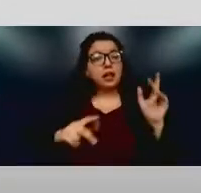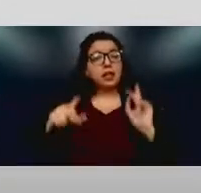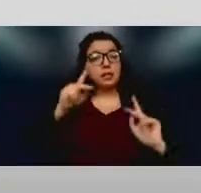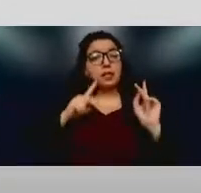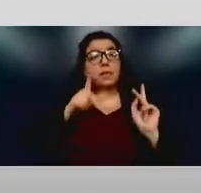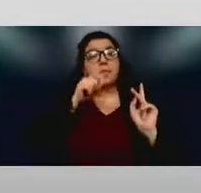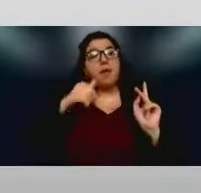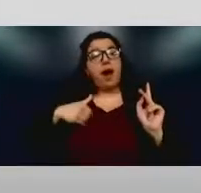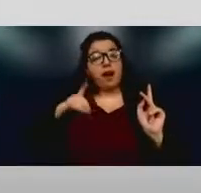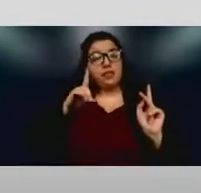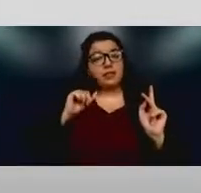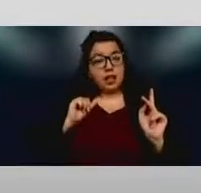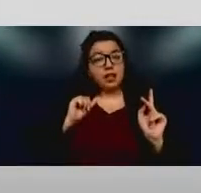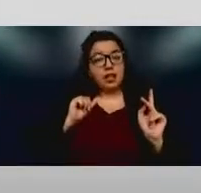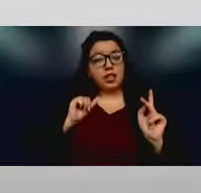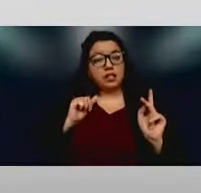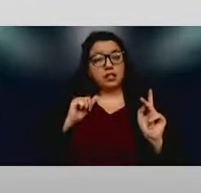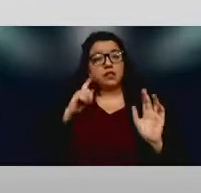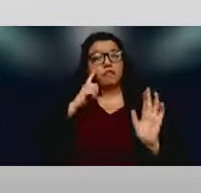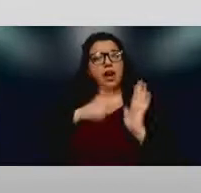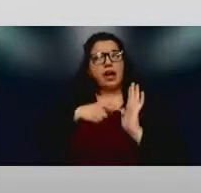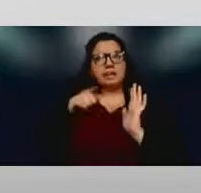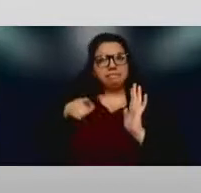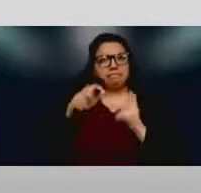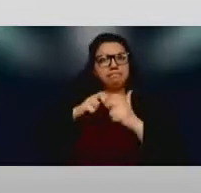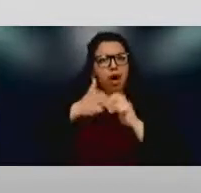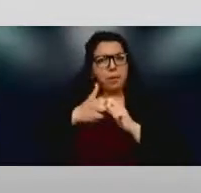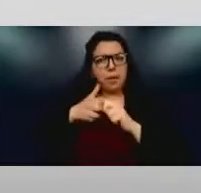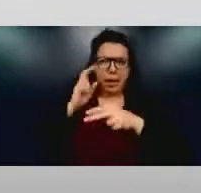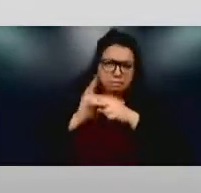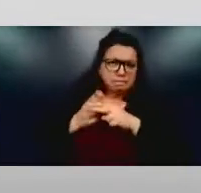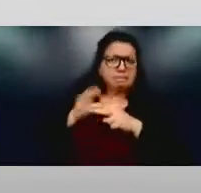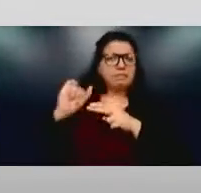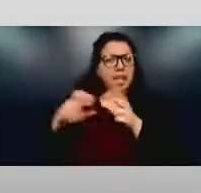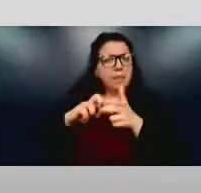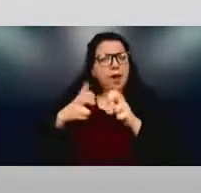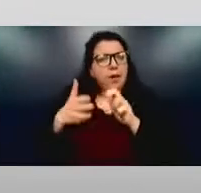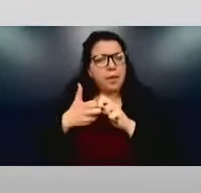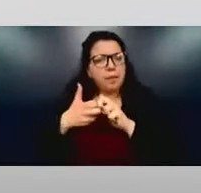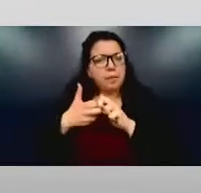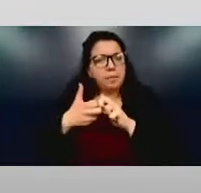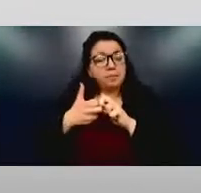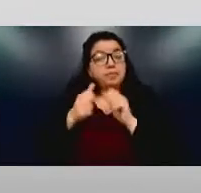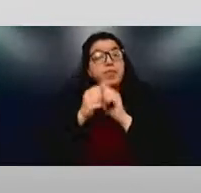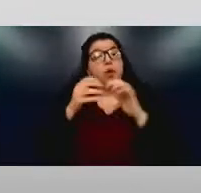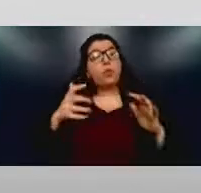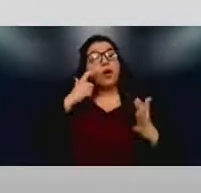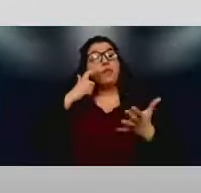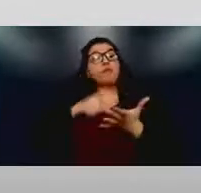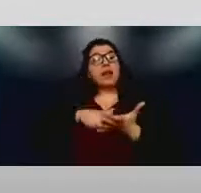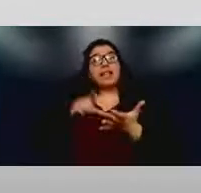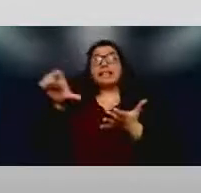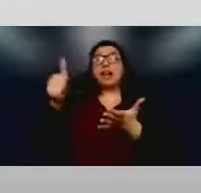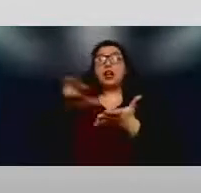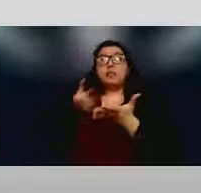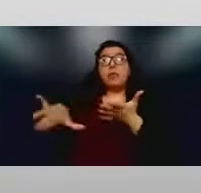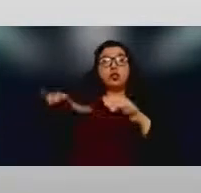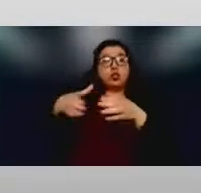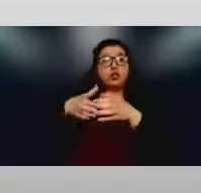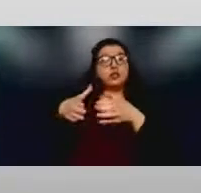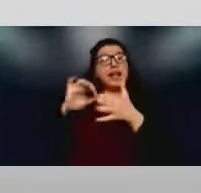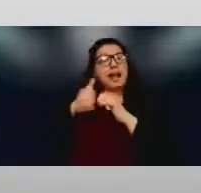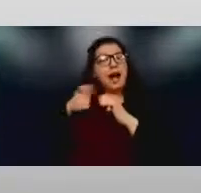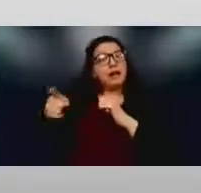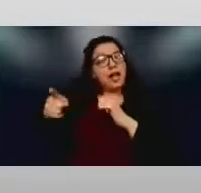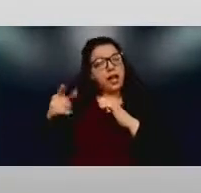recognizing this as a problem, without leveraging the work of other marginalized groups and what has happened in history before, we are not